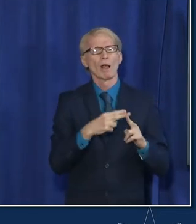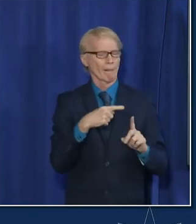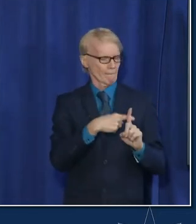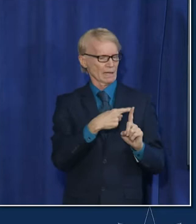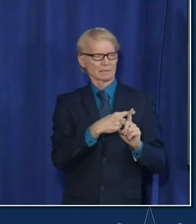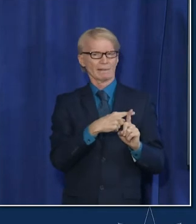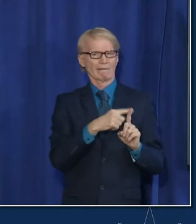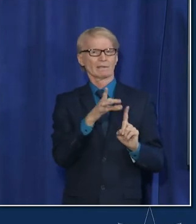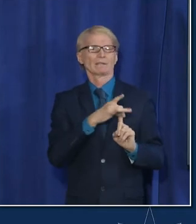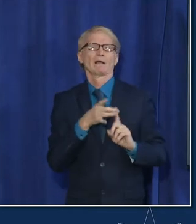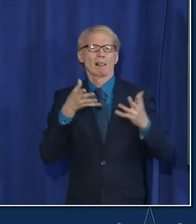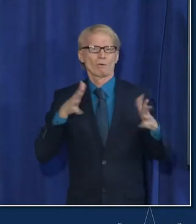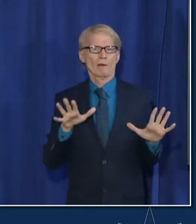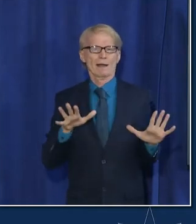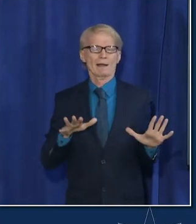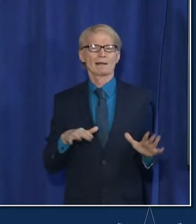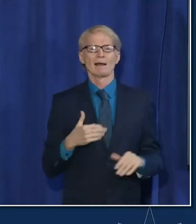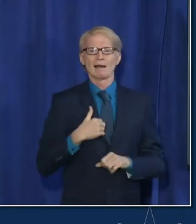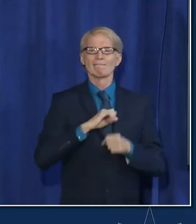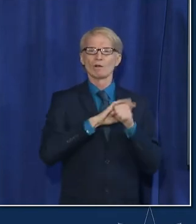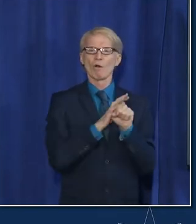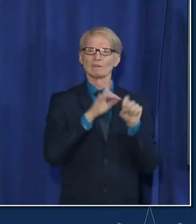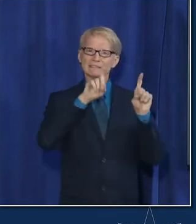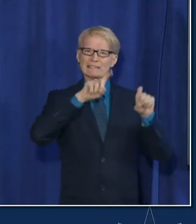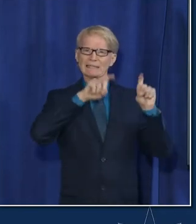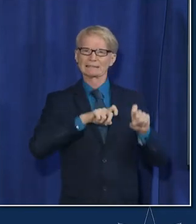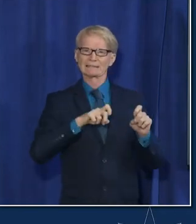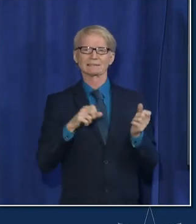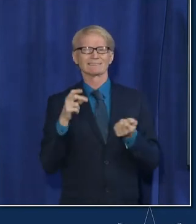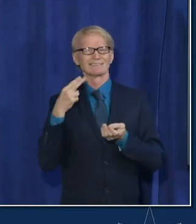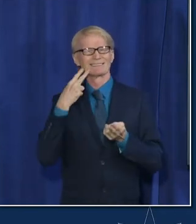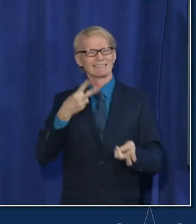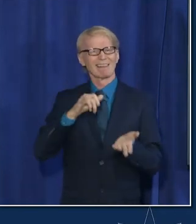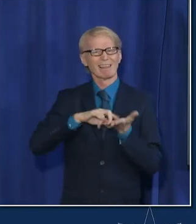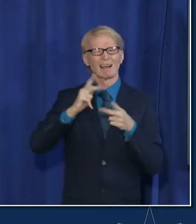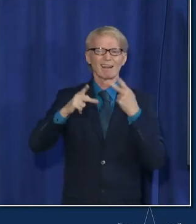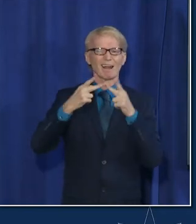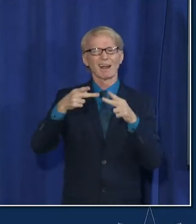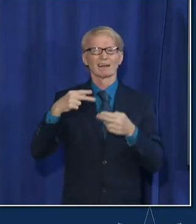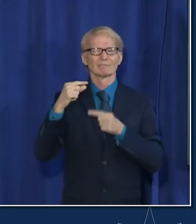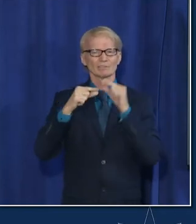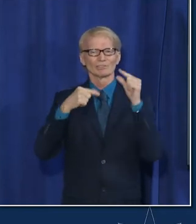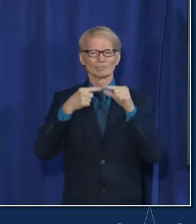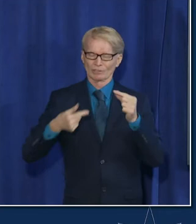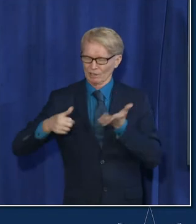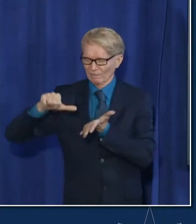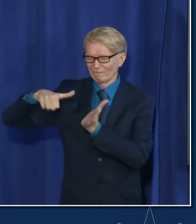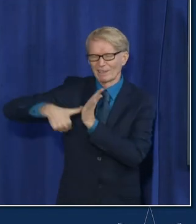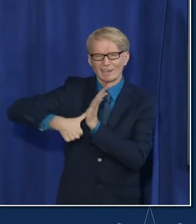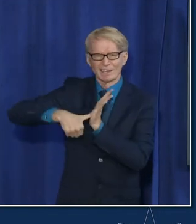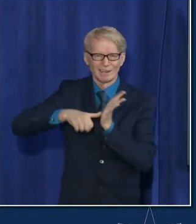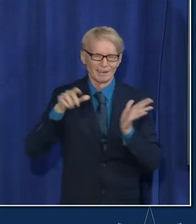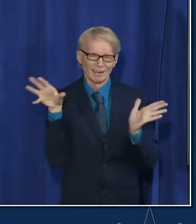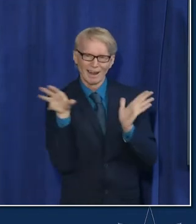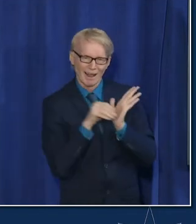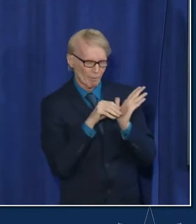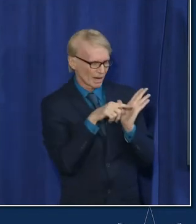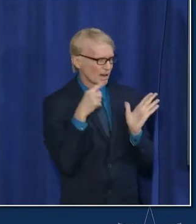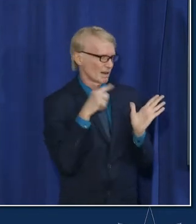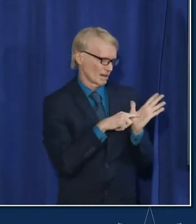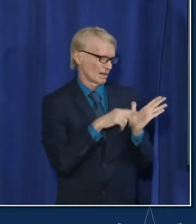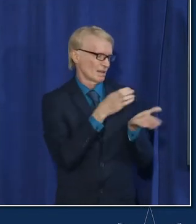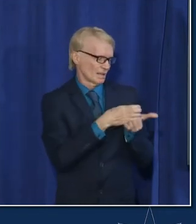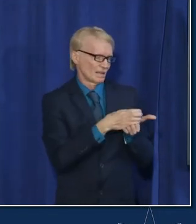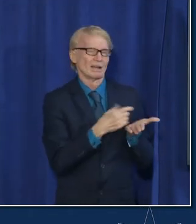that we can do that genetic fingerprint on them and this sample is representative of the city population in terms of demographics and geography we